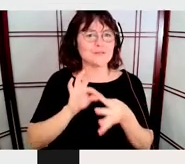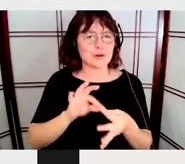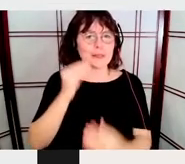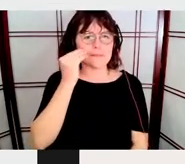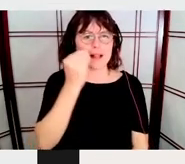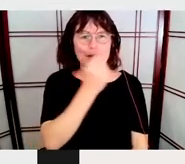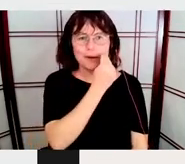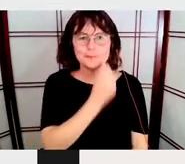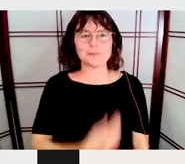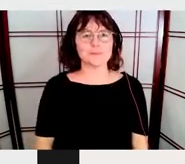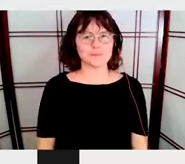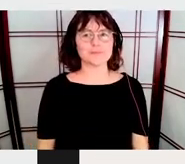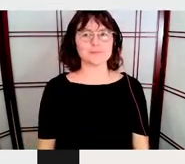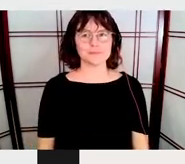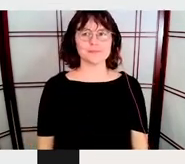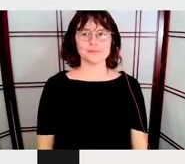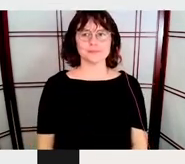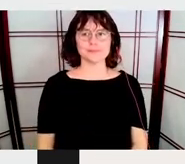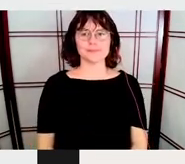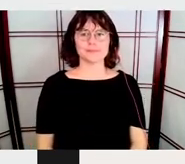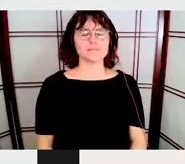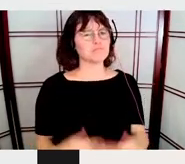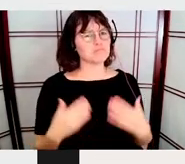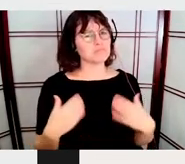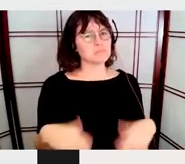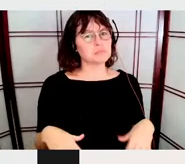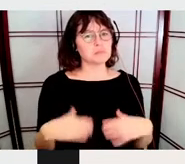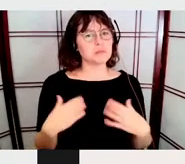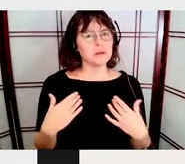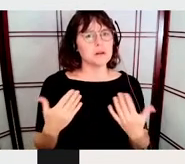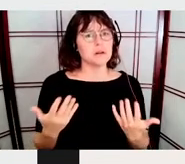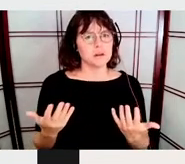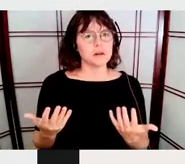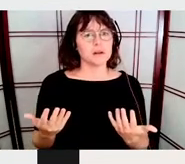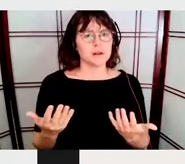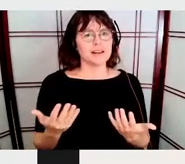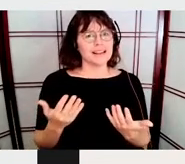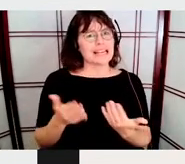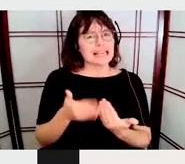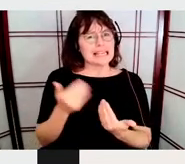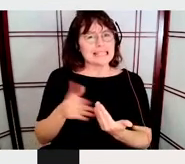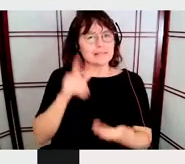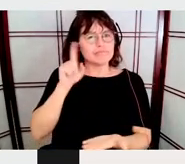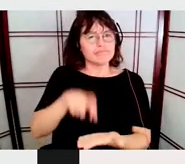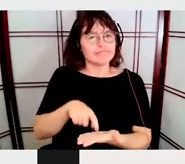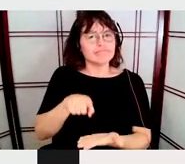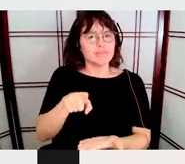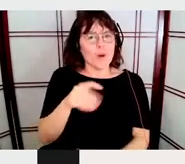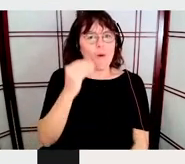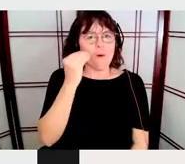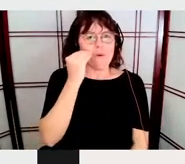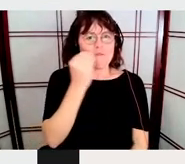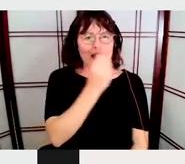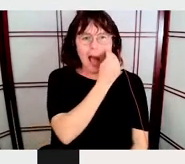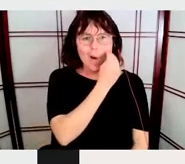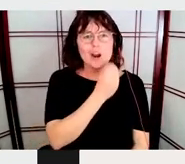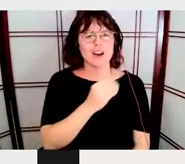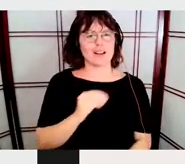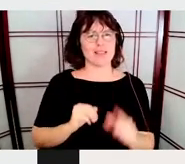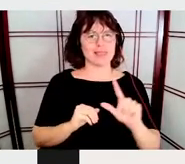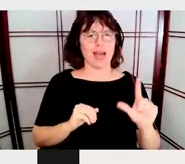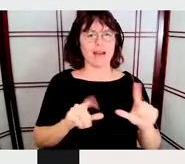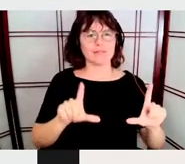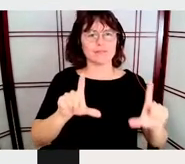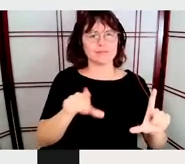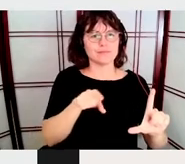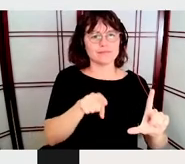It's very easy when you see the flower on the left, just